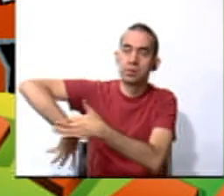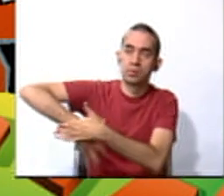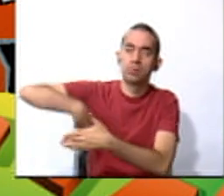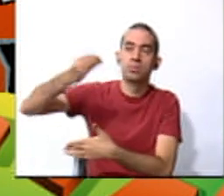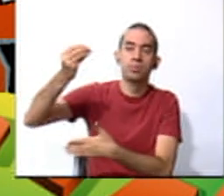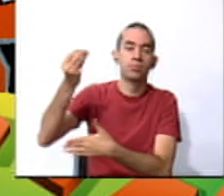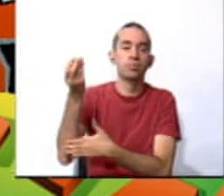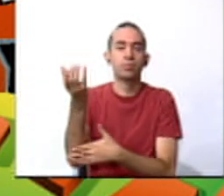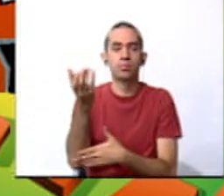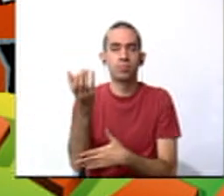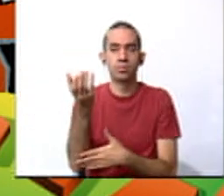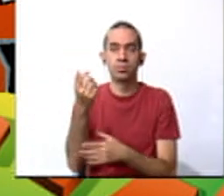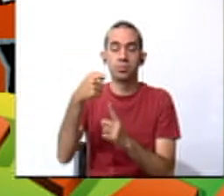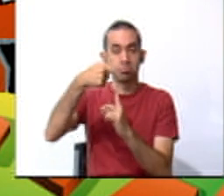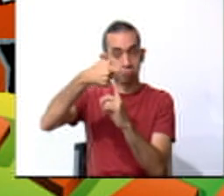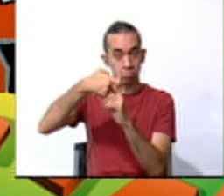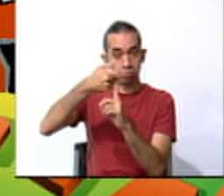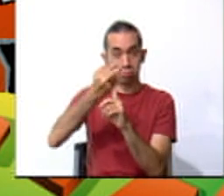We have a candle.